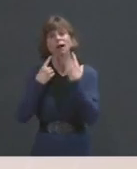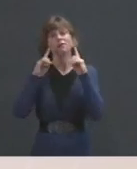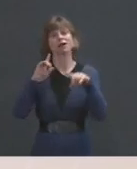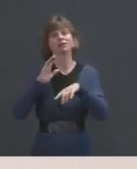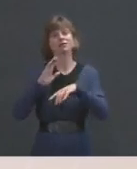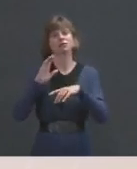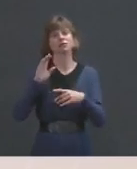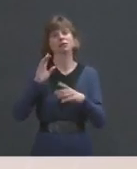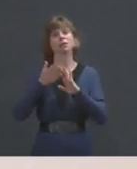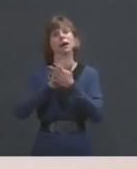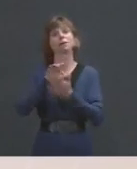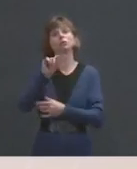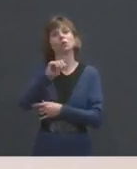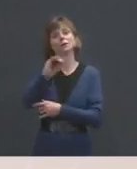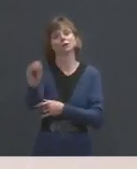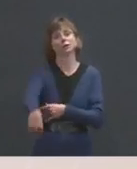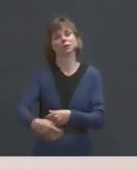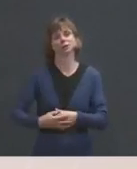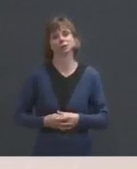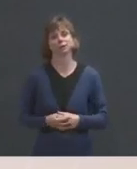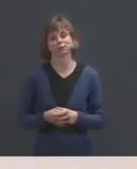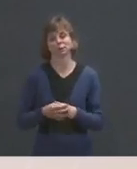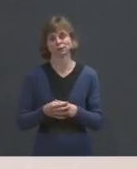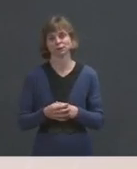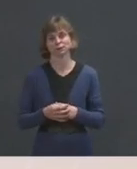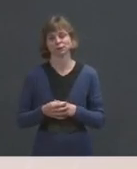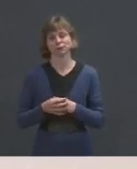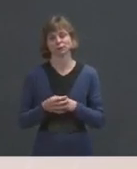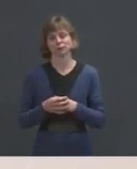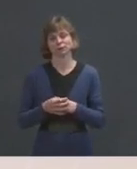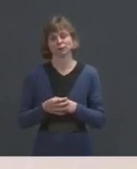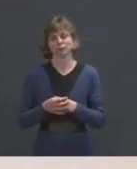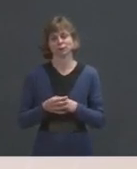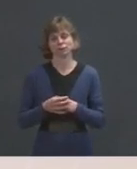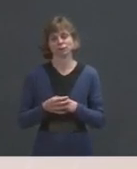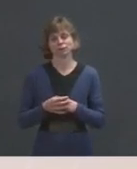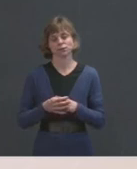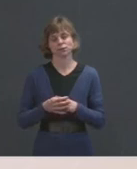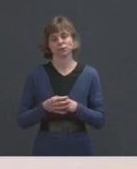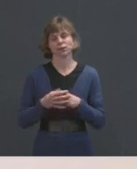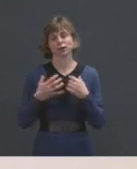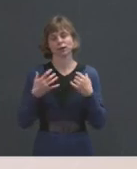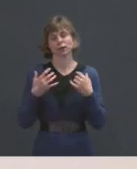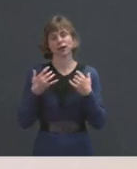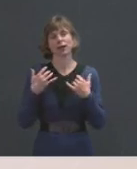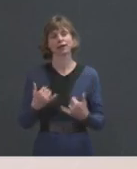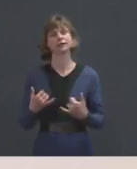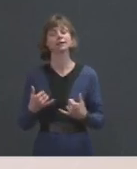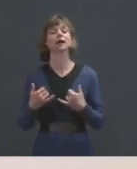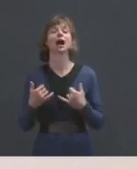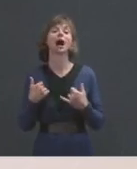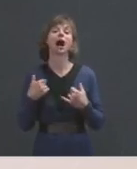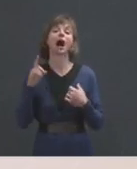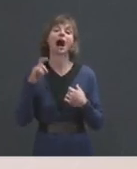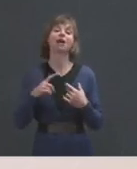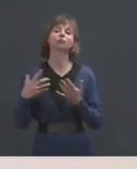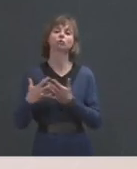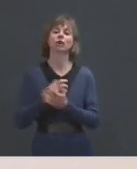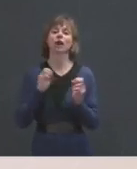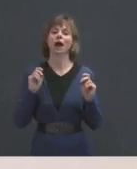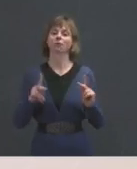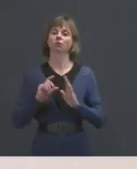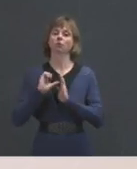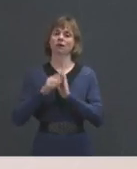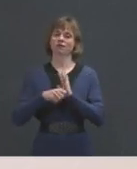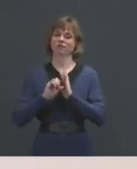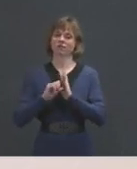The have to take this opportunity at the same time to reiterate a message that we have communicated